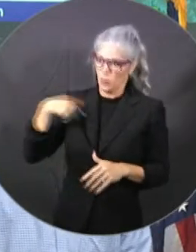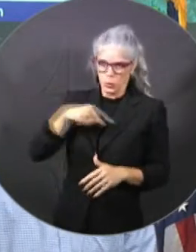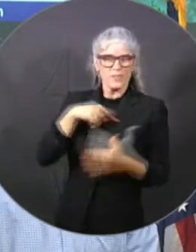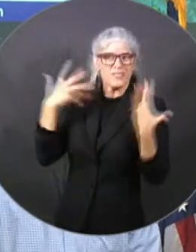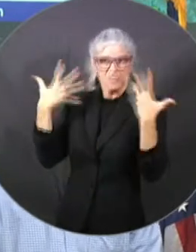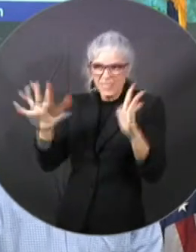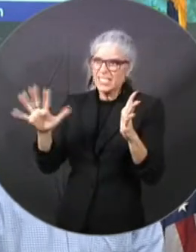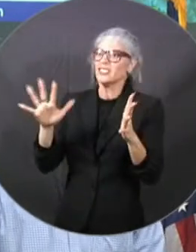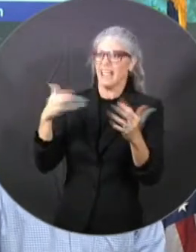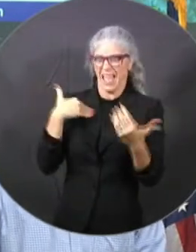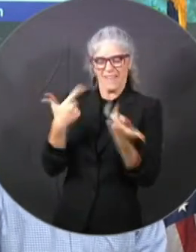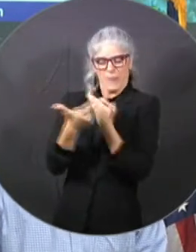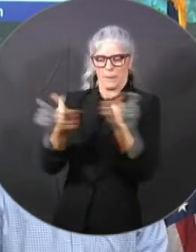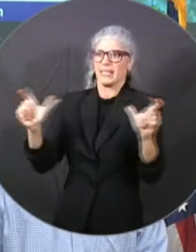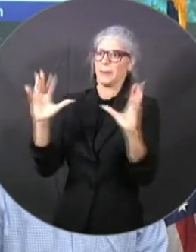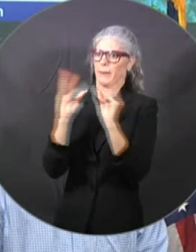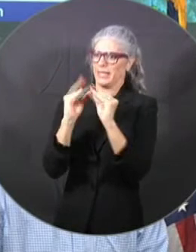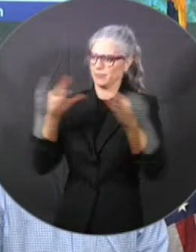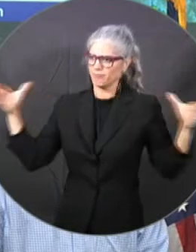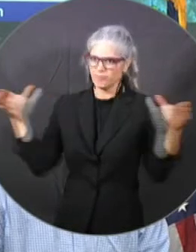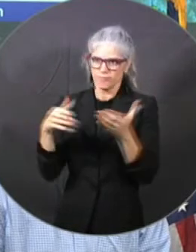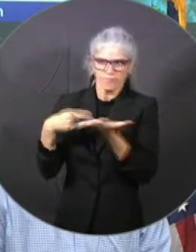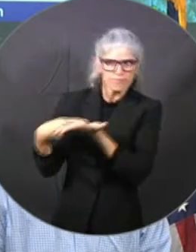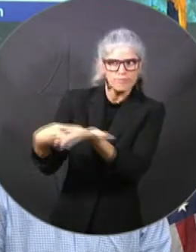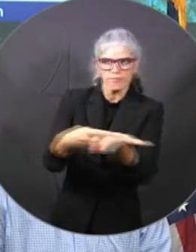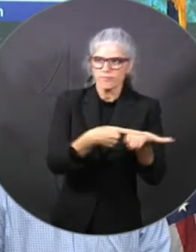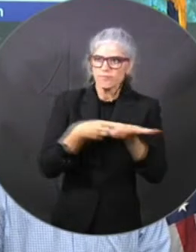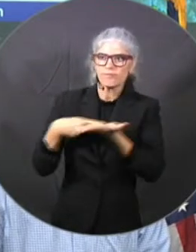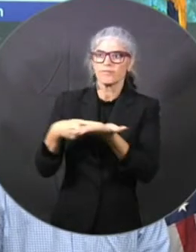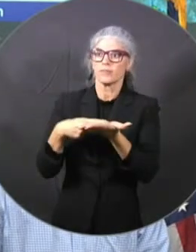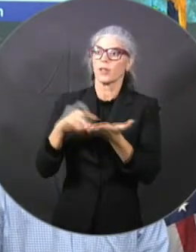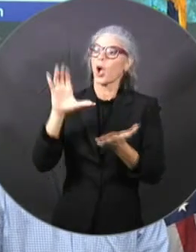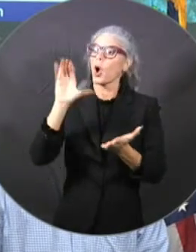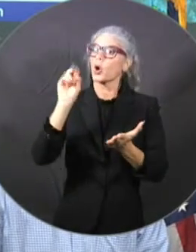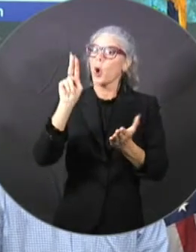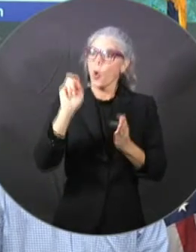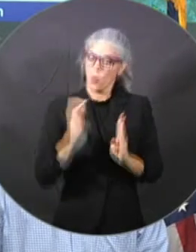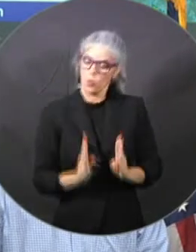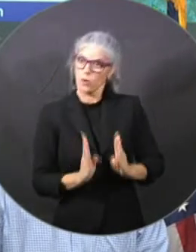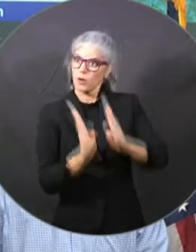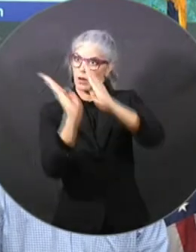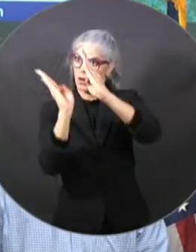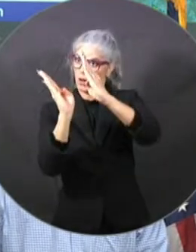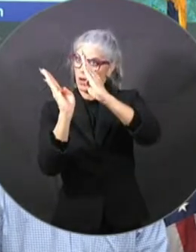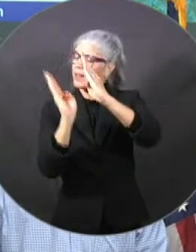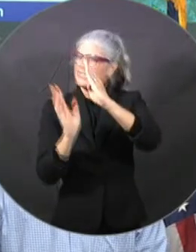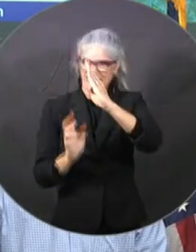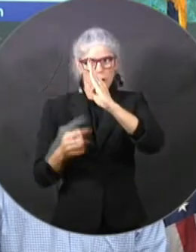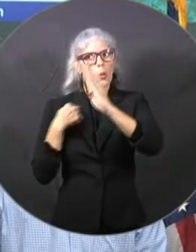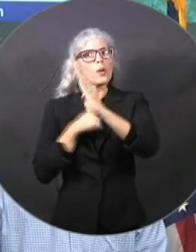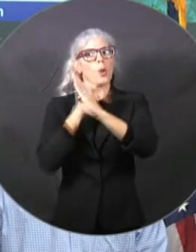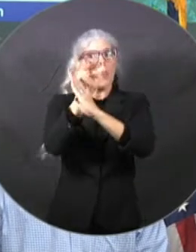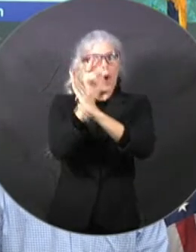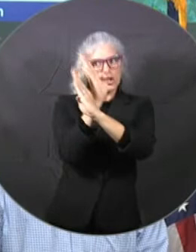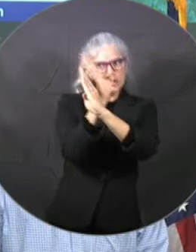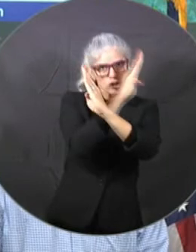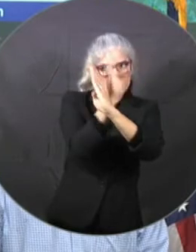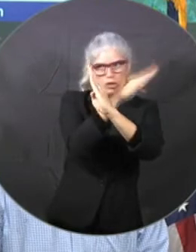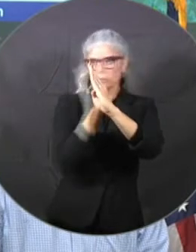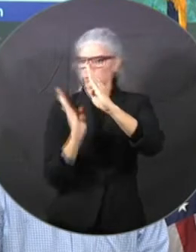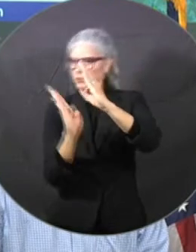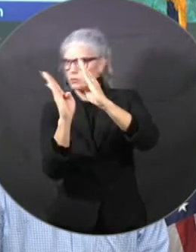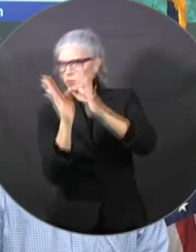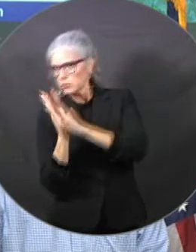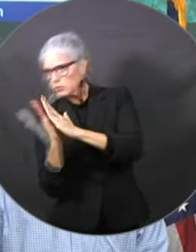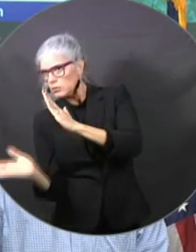better communicate not this cone, but all of these other watches and warnings. That's where we had problems. Again, if you go back to Lee County and